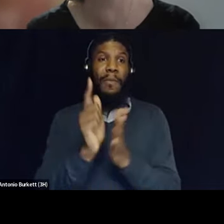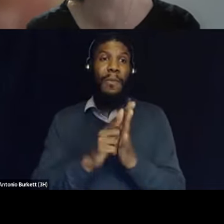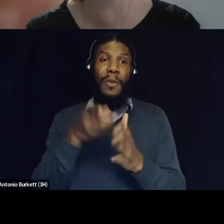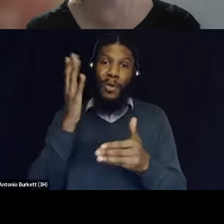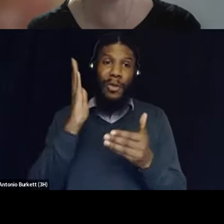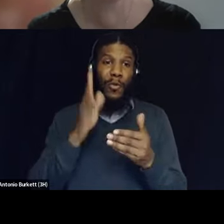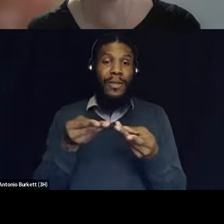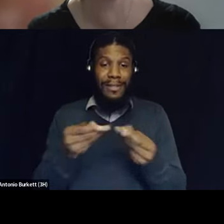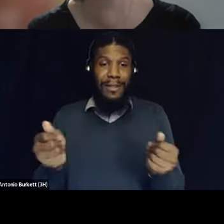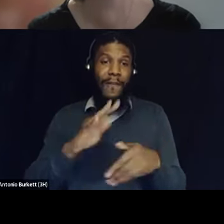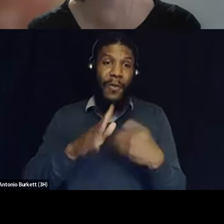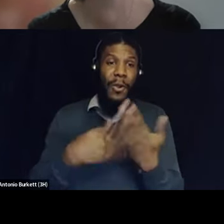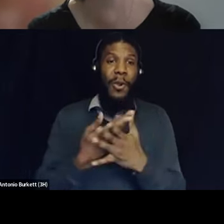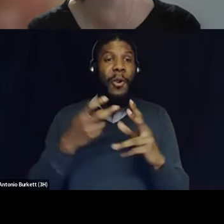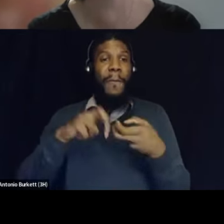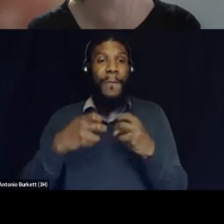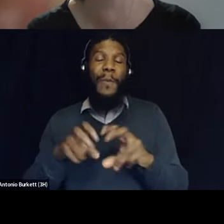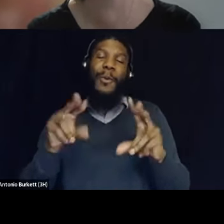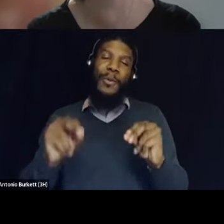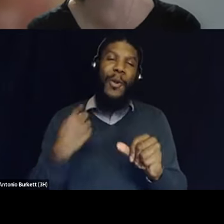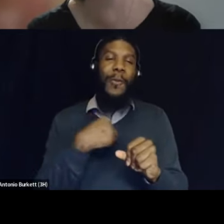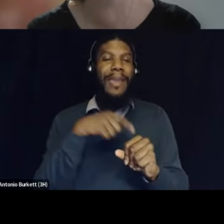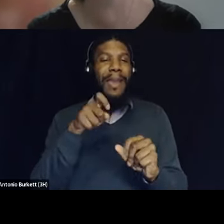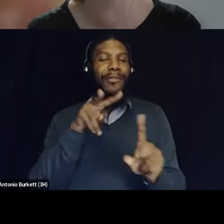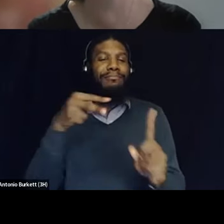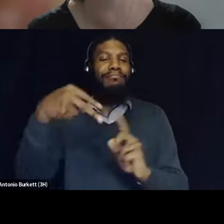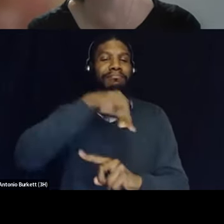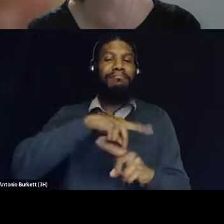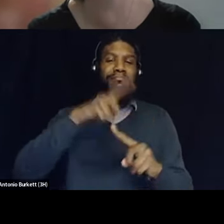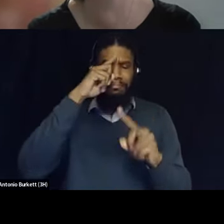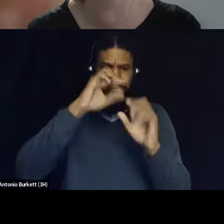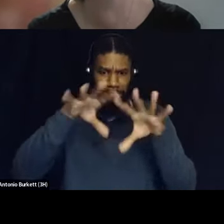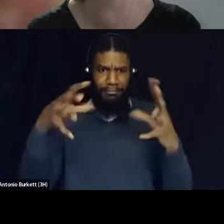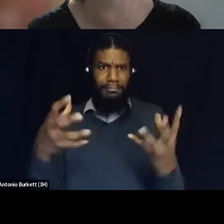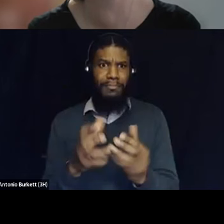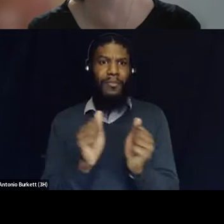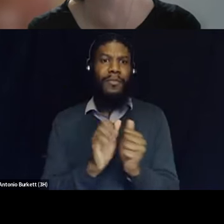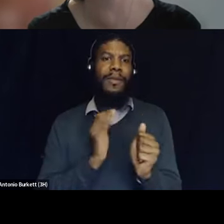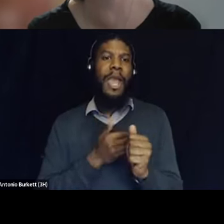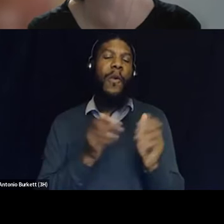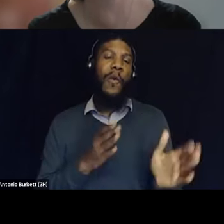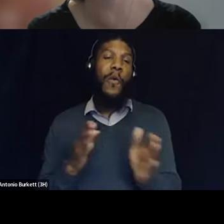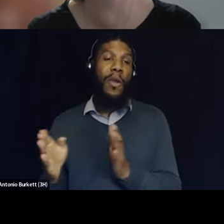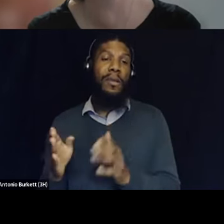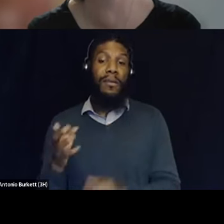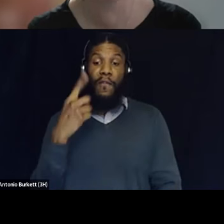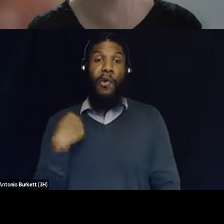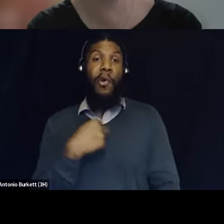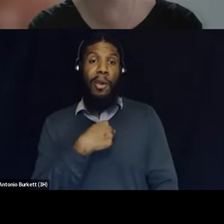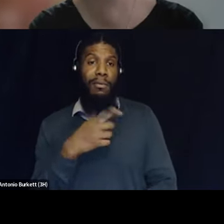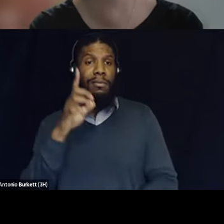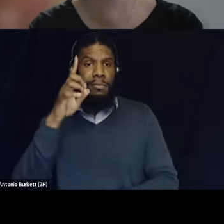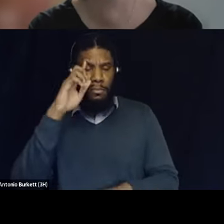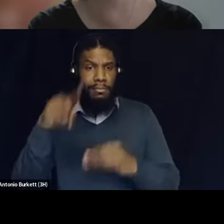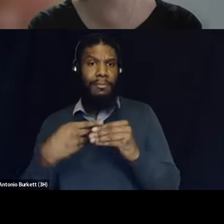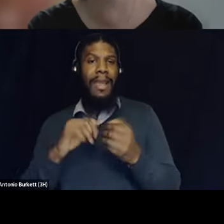about thinking about this comprehensively in our organizing and so i mean i think for us it's really been about how do we build up the analysis right how do